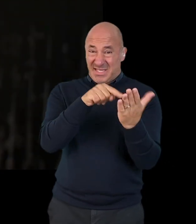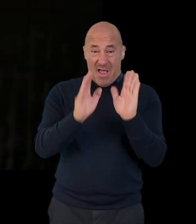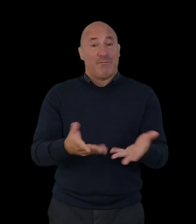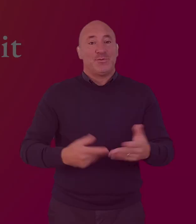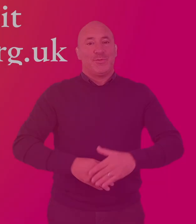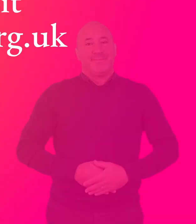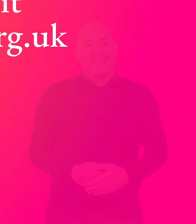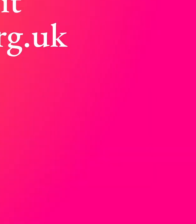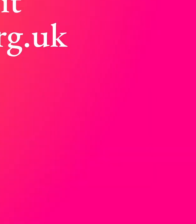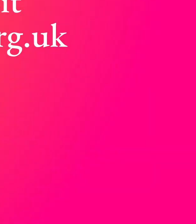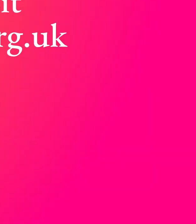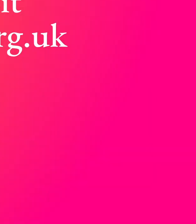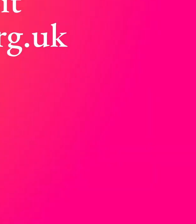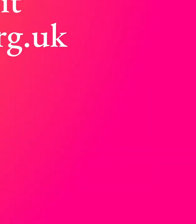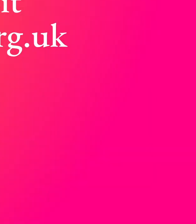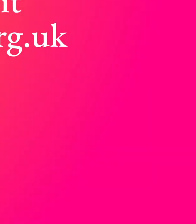statement.